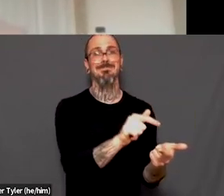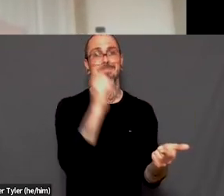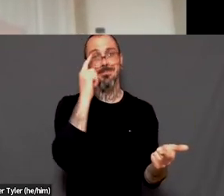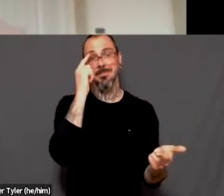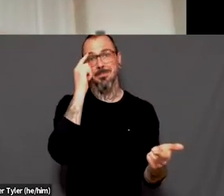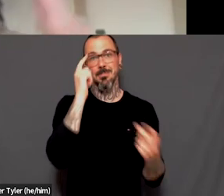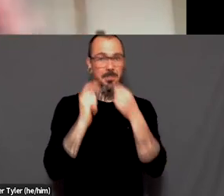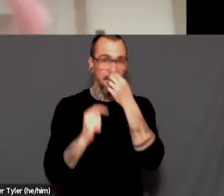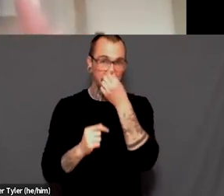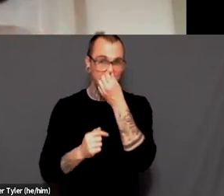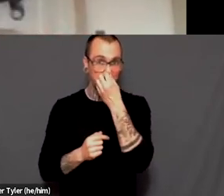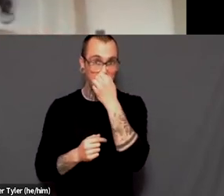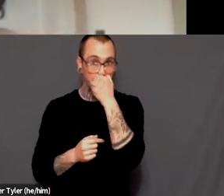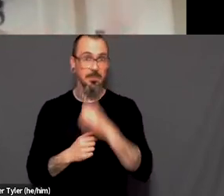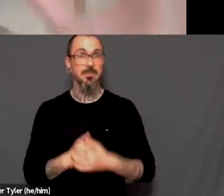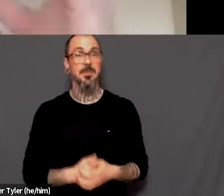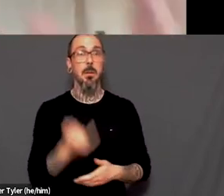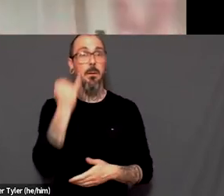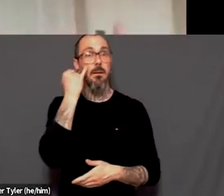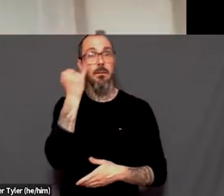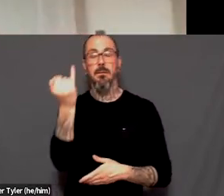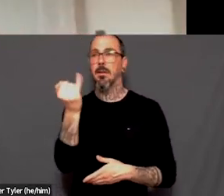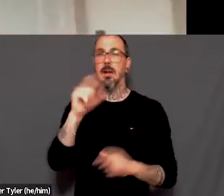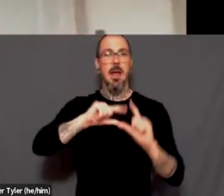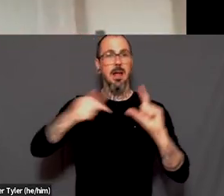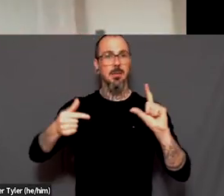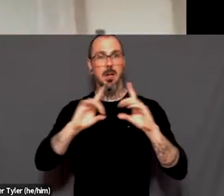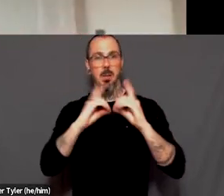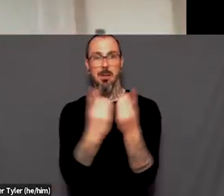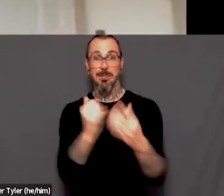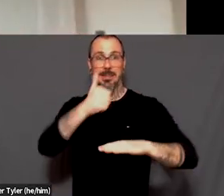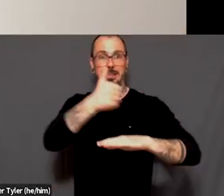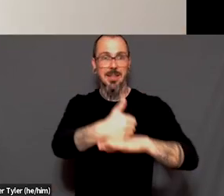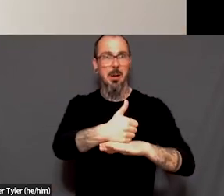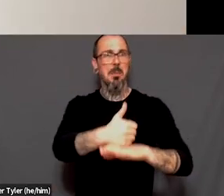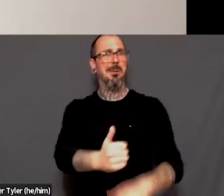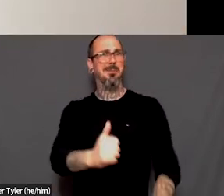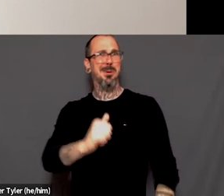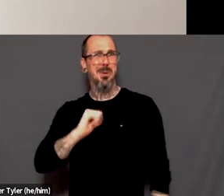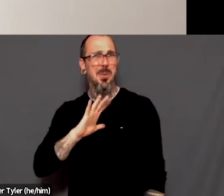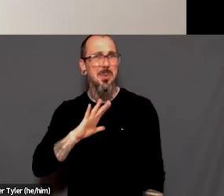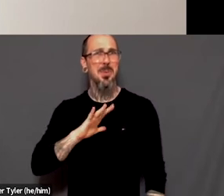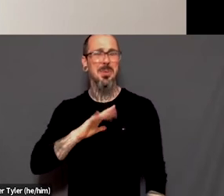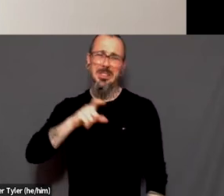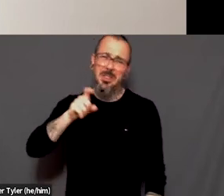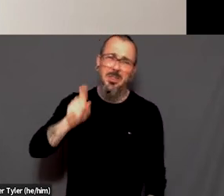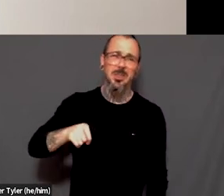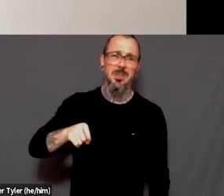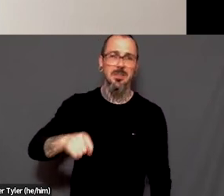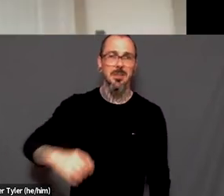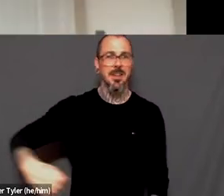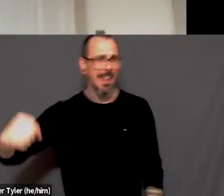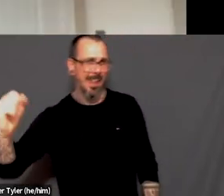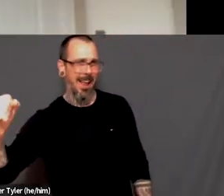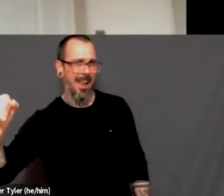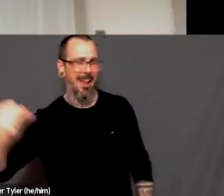department would be so fucking cool. Um, and I think we need to, and like, nobody's listening.